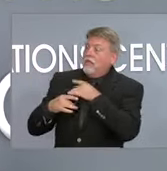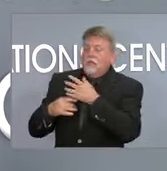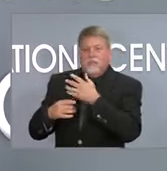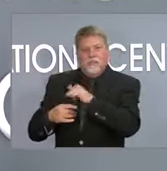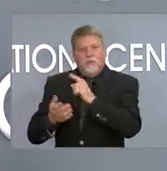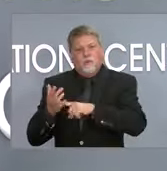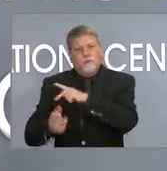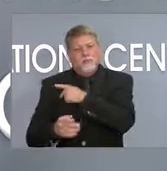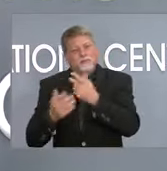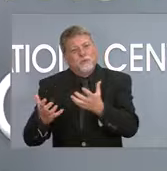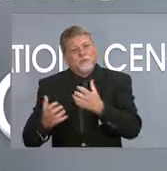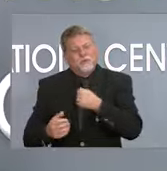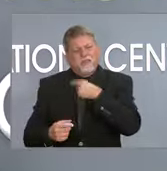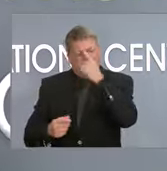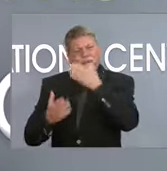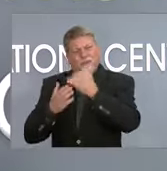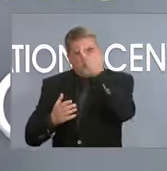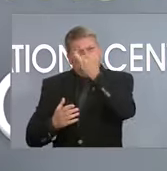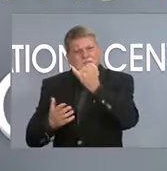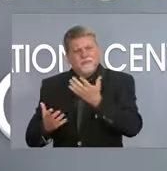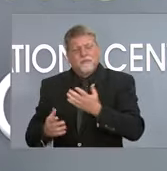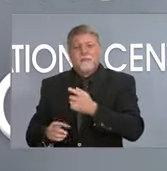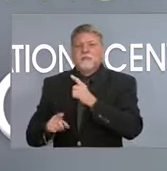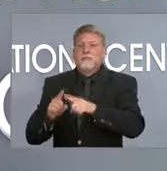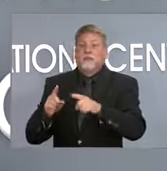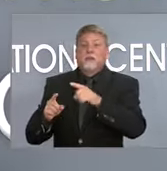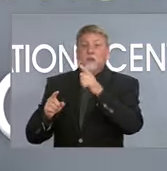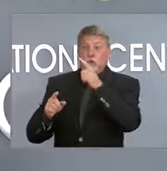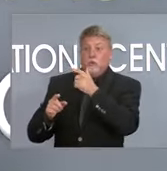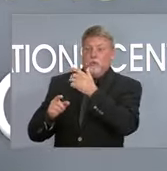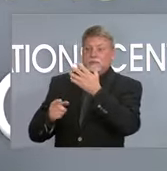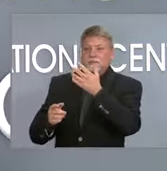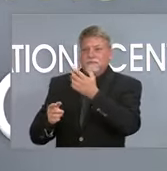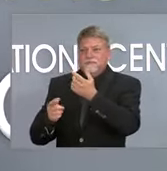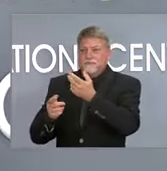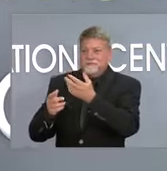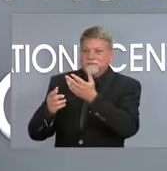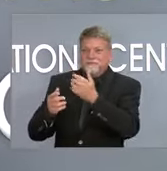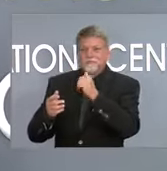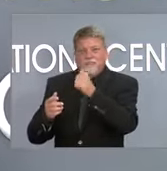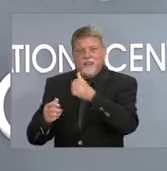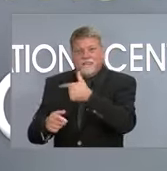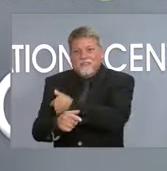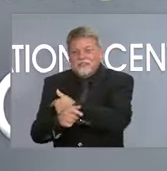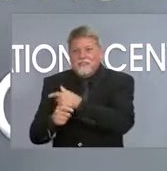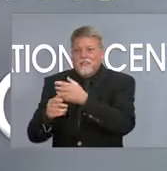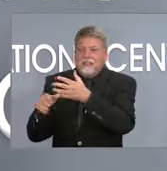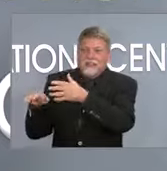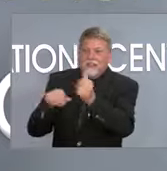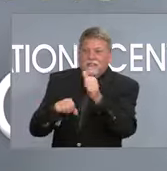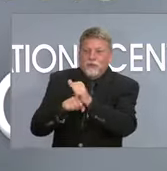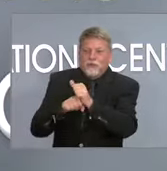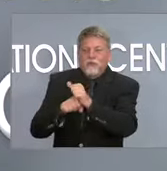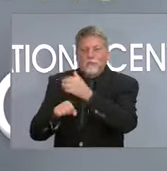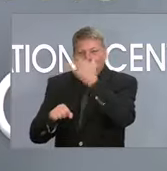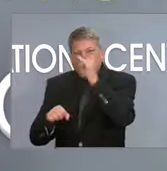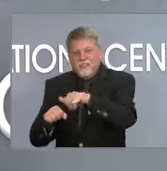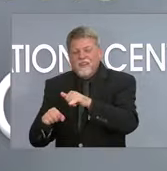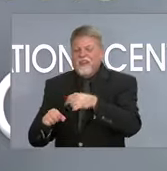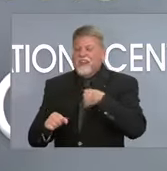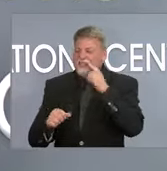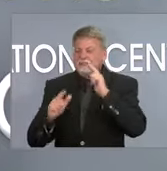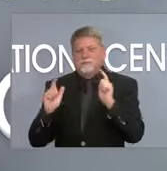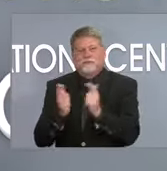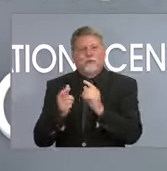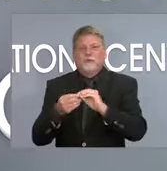But we've got to continue to invest in education and community colleges and workforce training to get people into